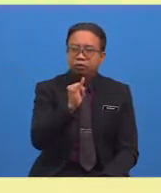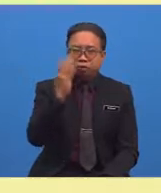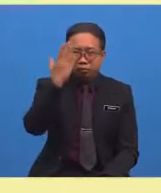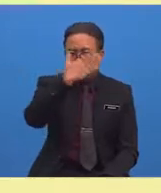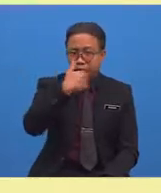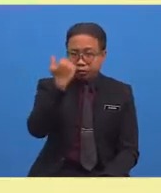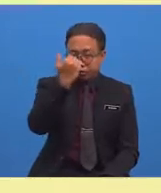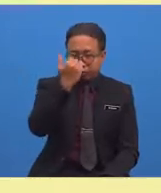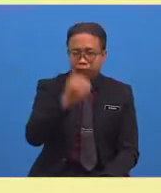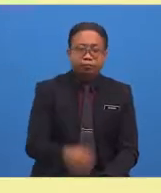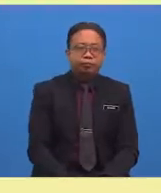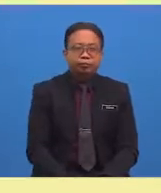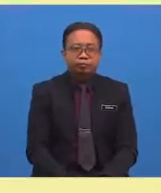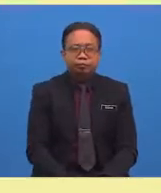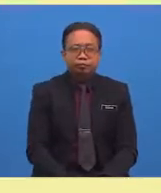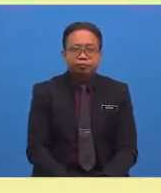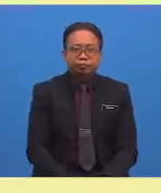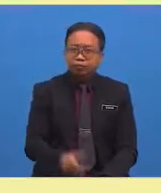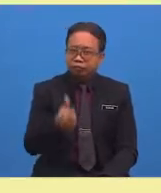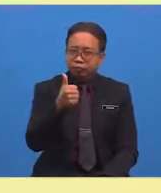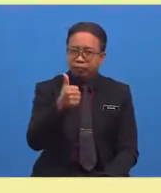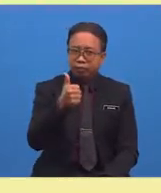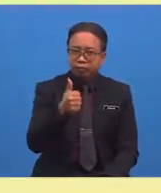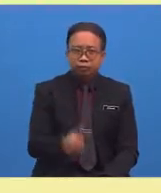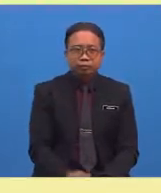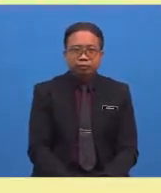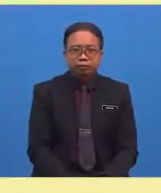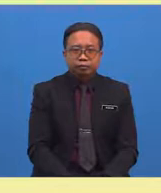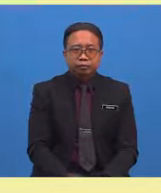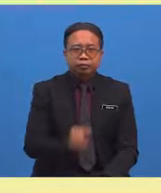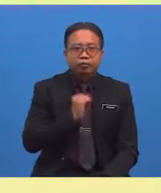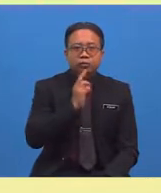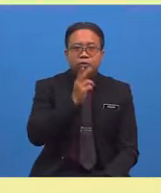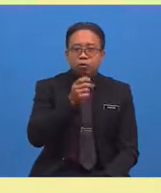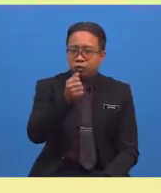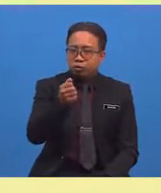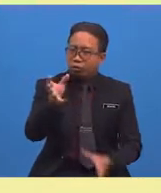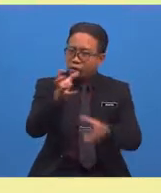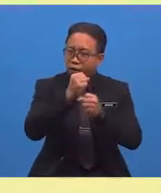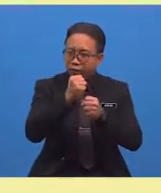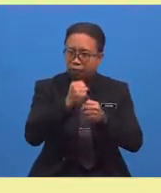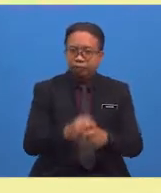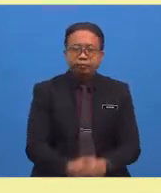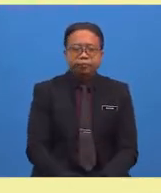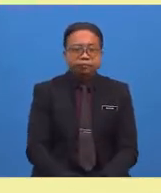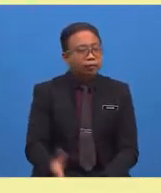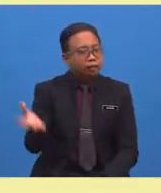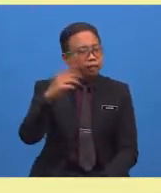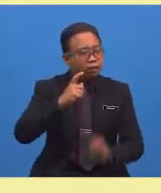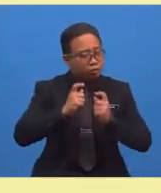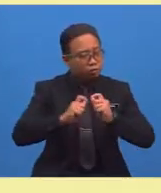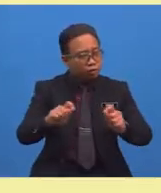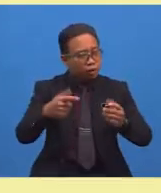Beautiful! Great job! I am sure you are getting there. Let's try